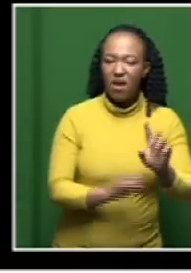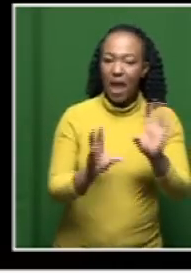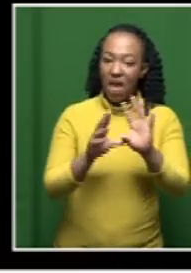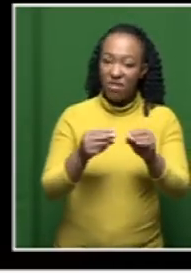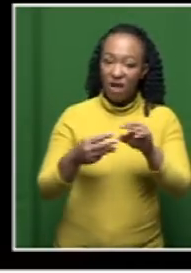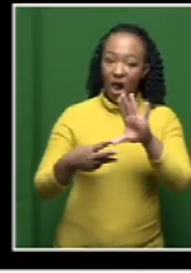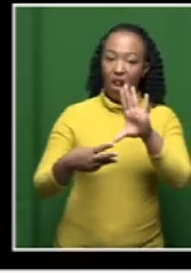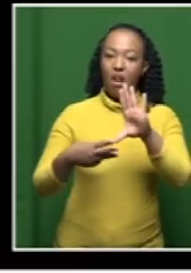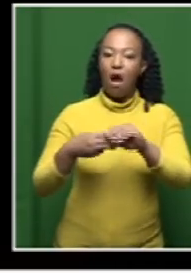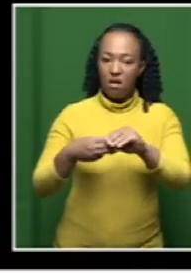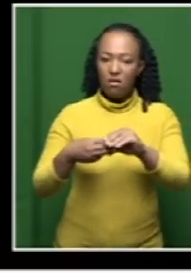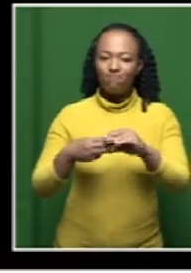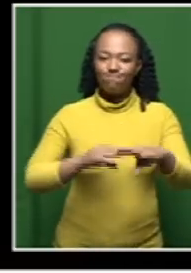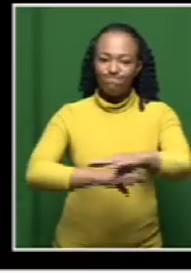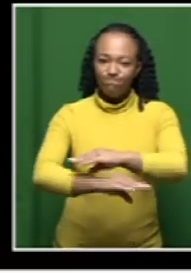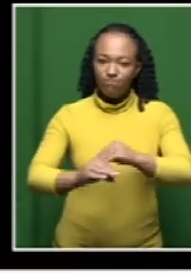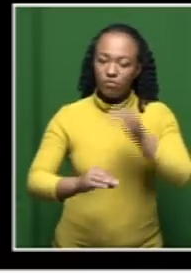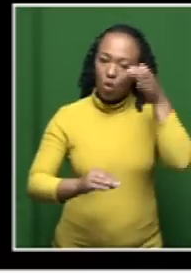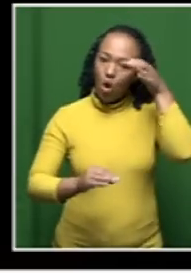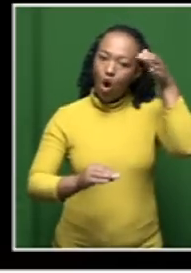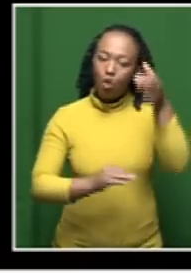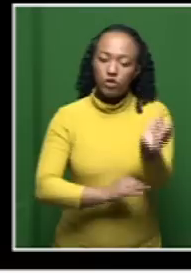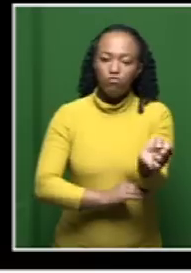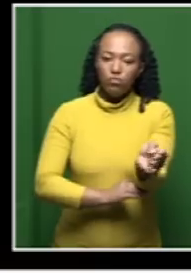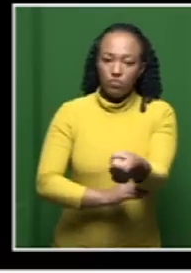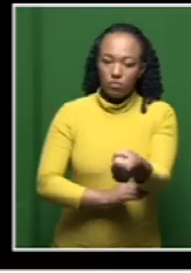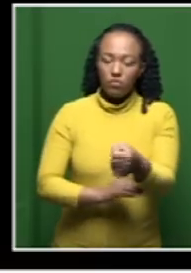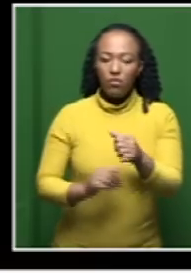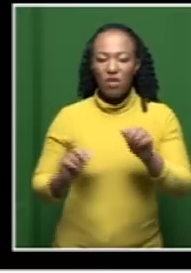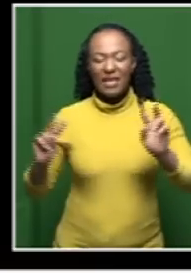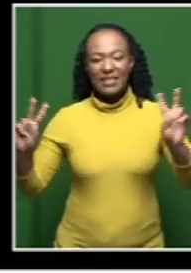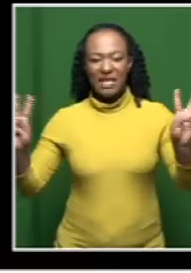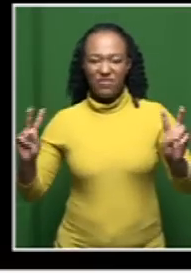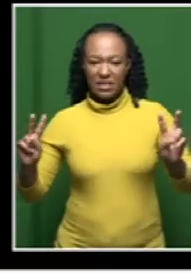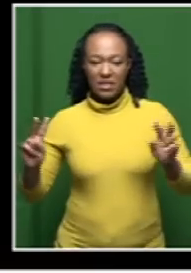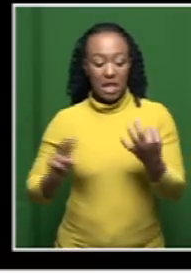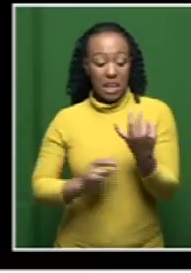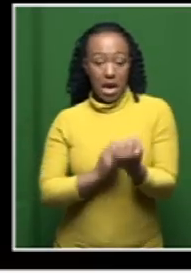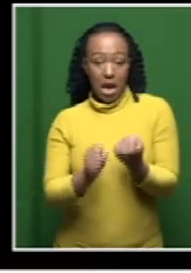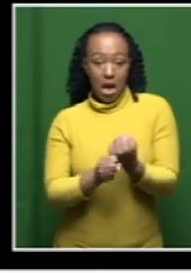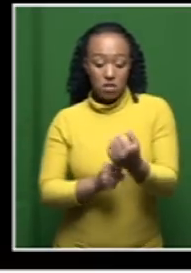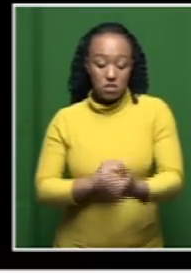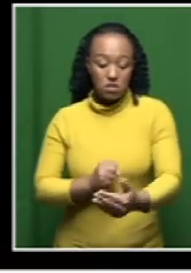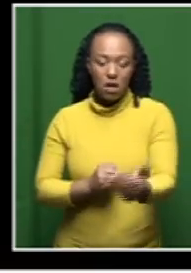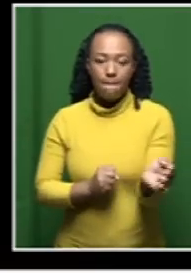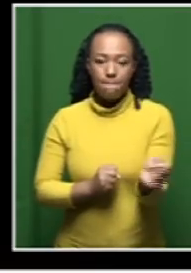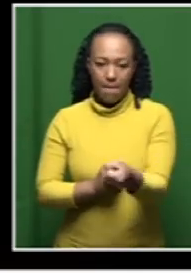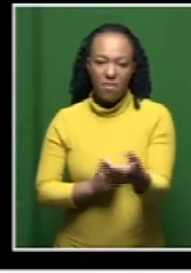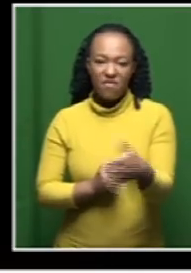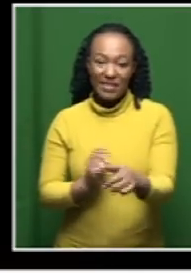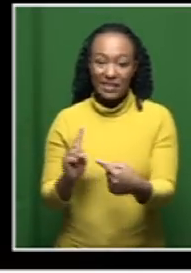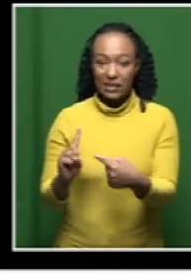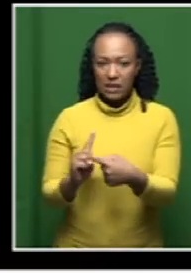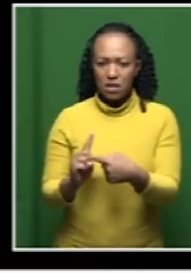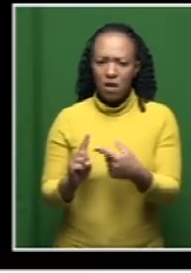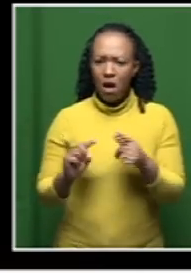the coach of Keiser Chiefs for the next three years. And of course, the Amakosi faithful,